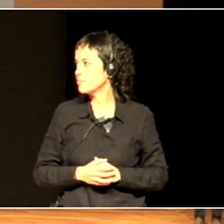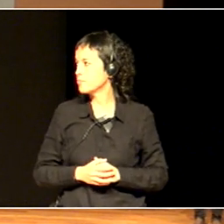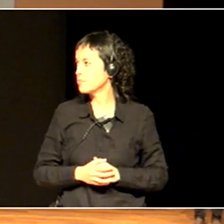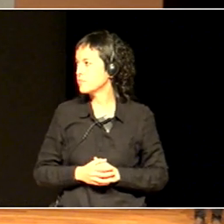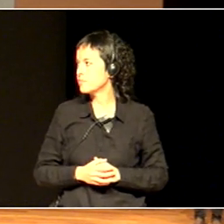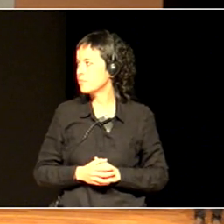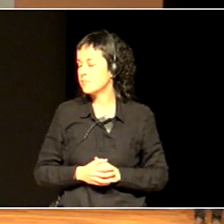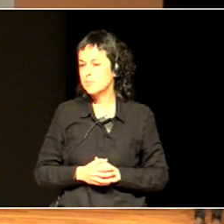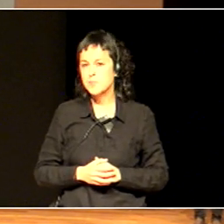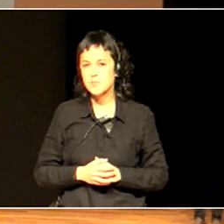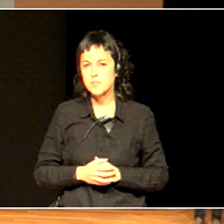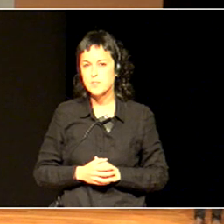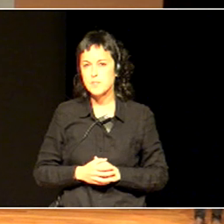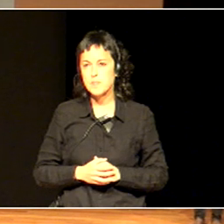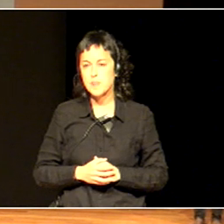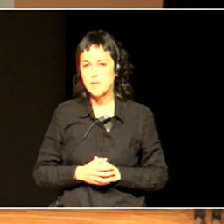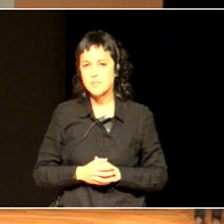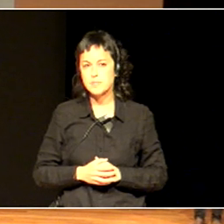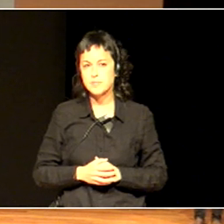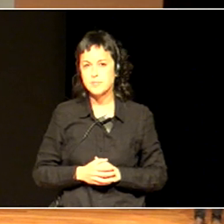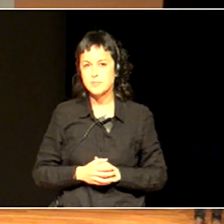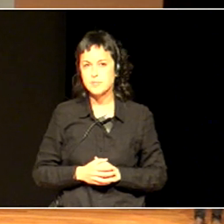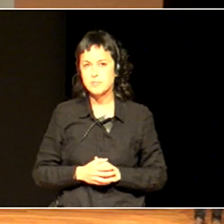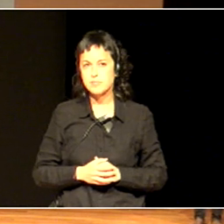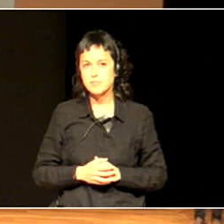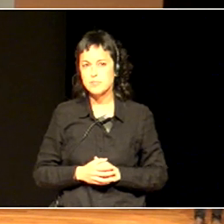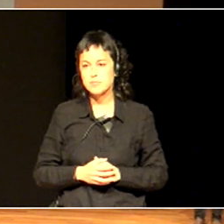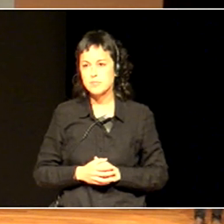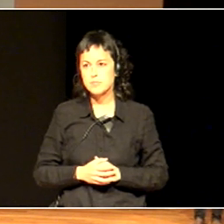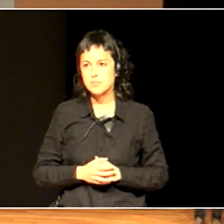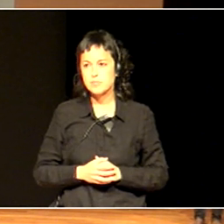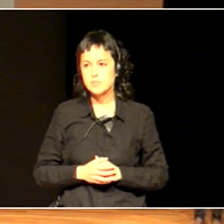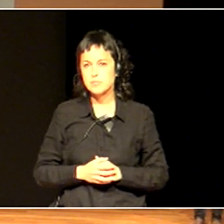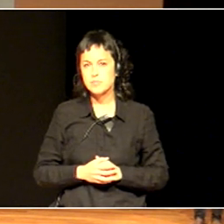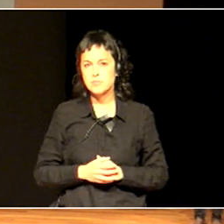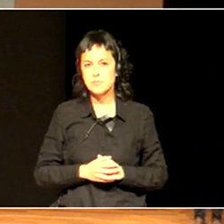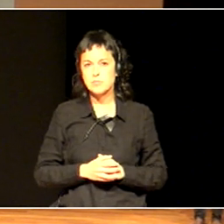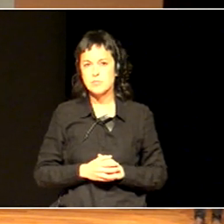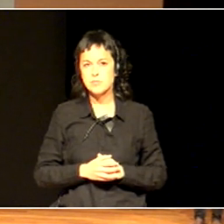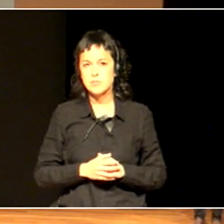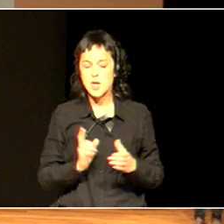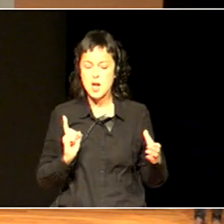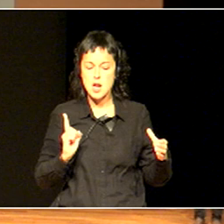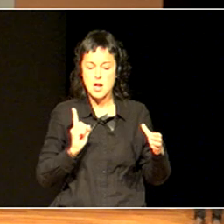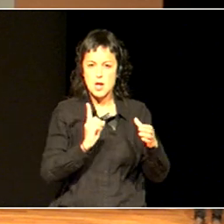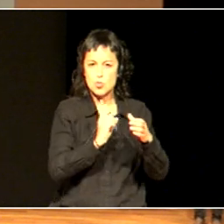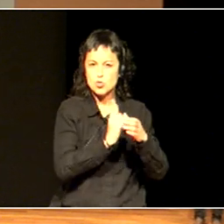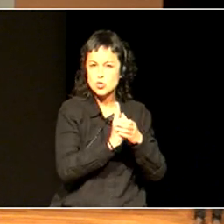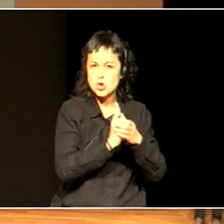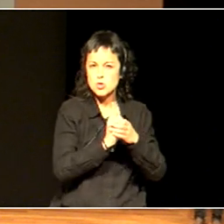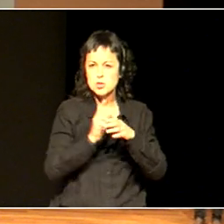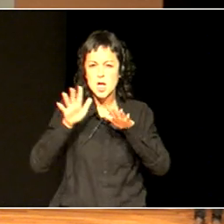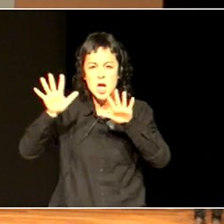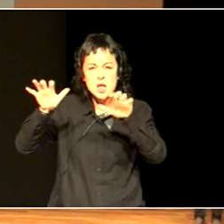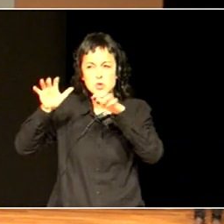to high achievement in school? That's a dilemma that people have talked about. Maybe there's